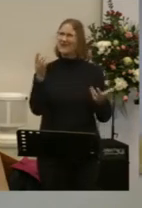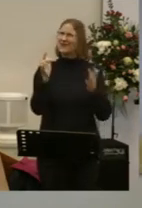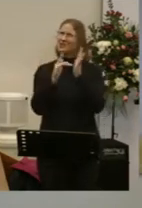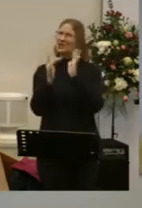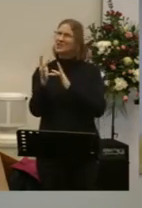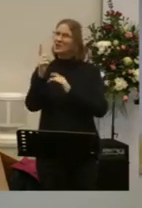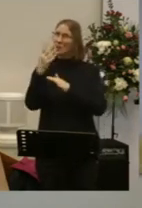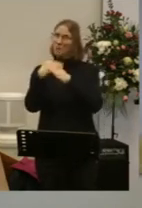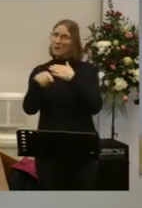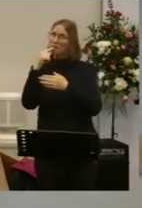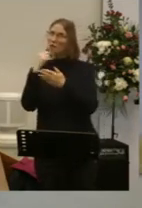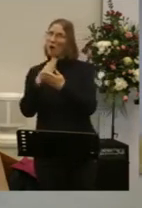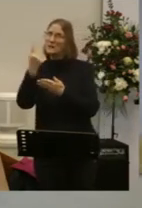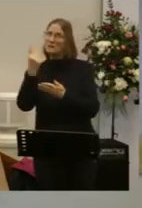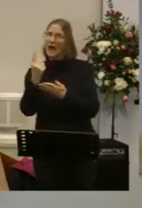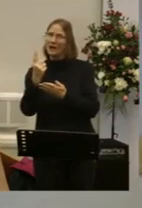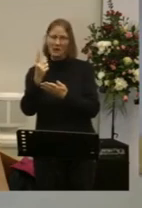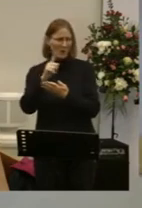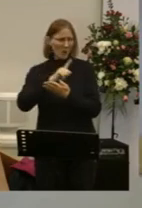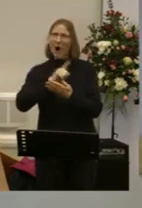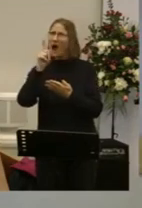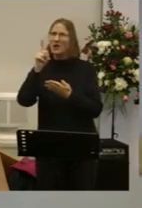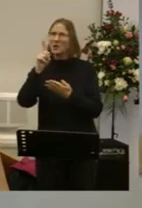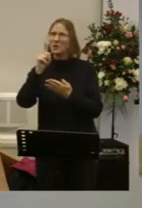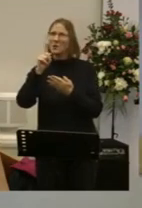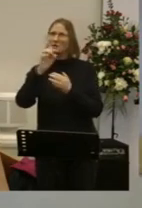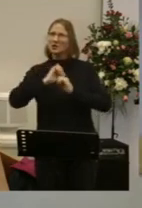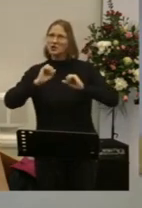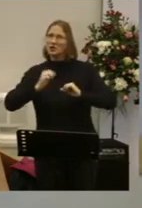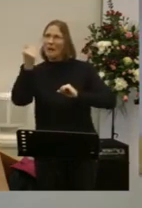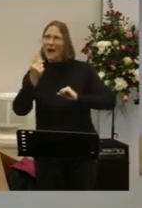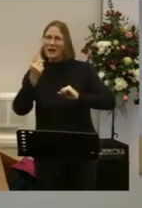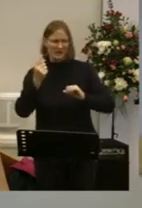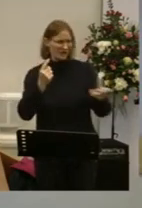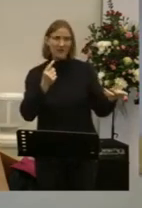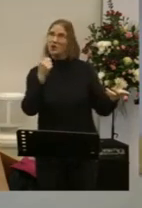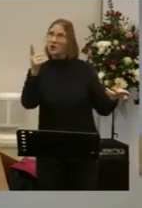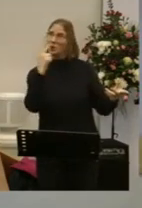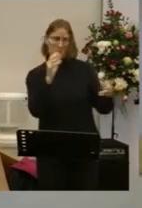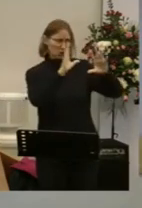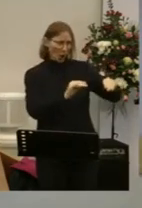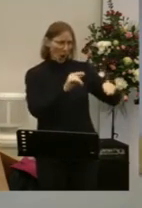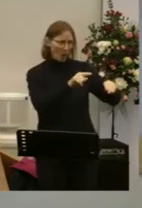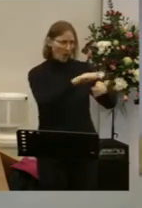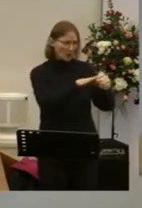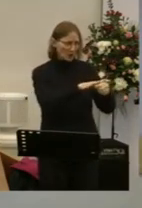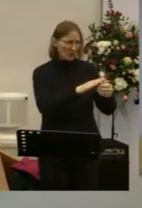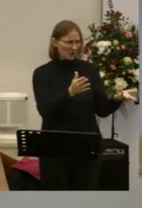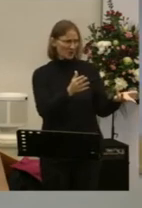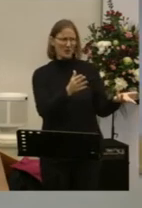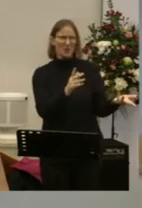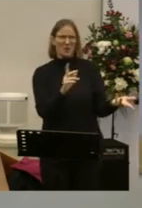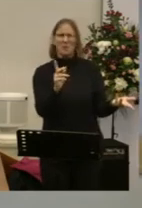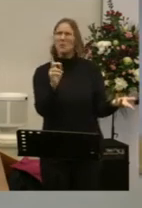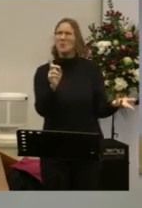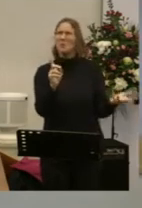you've promised that you're coming back So why, just come Why don't you just come? You could stop all this now Why don't you just come? What is he waiting